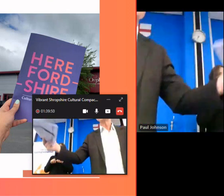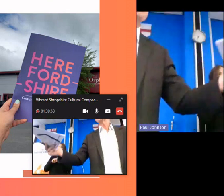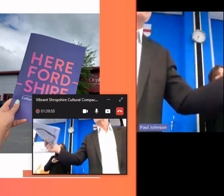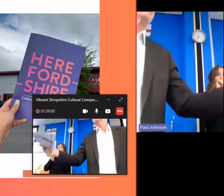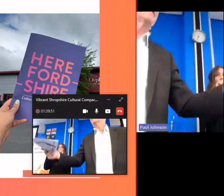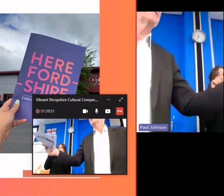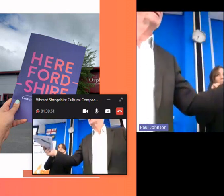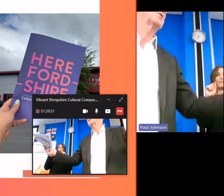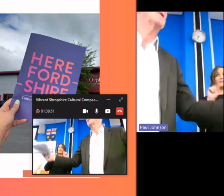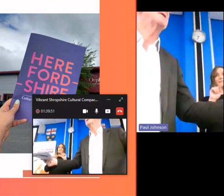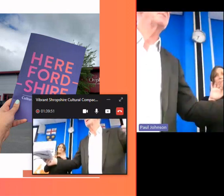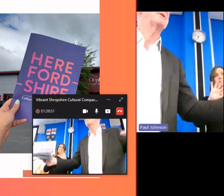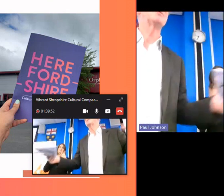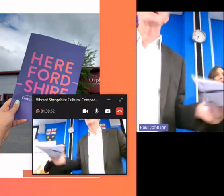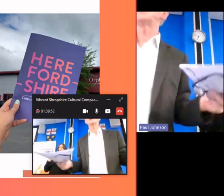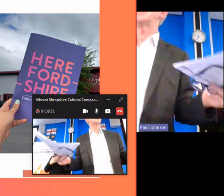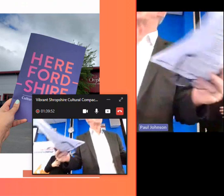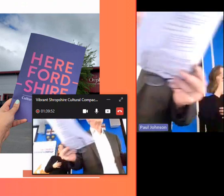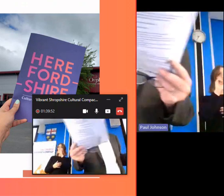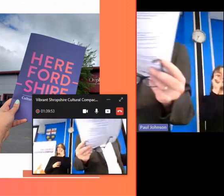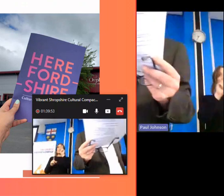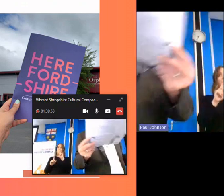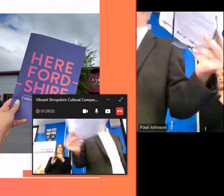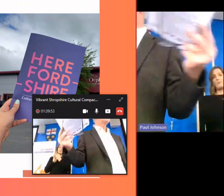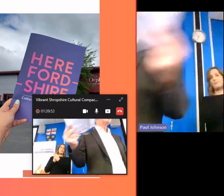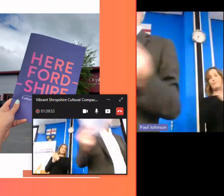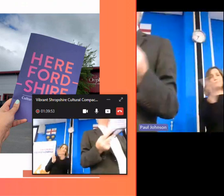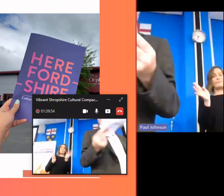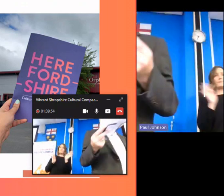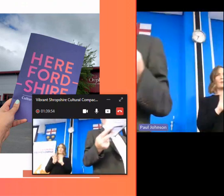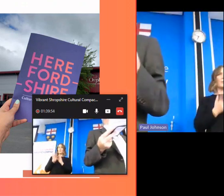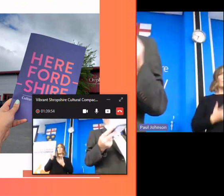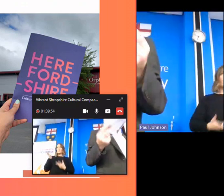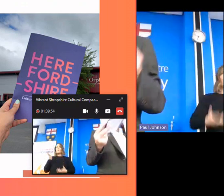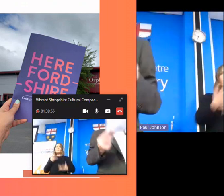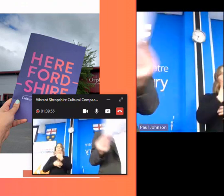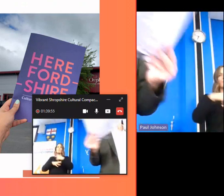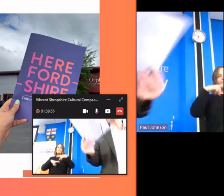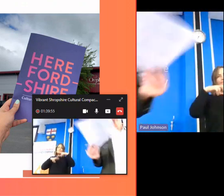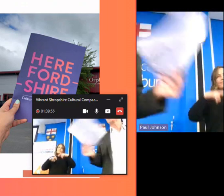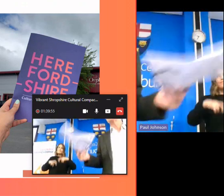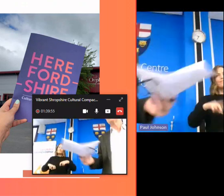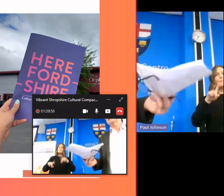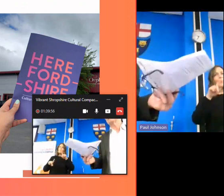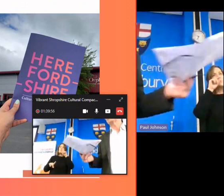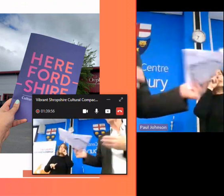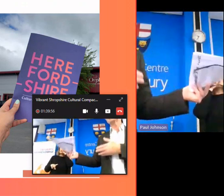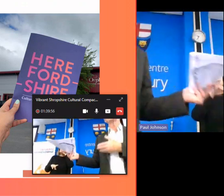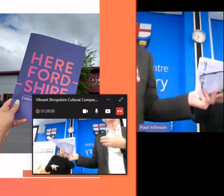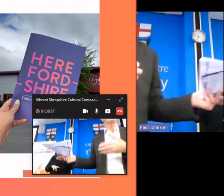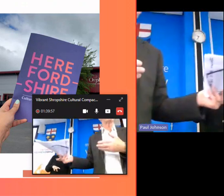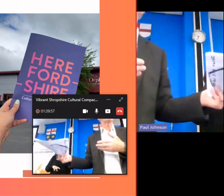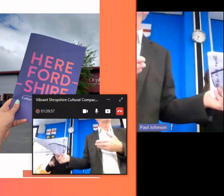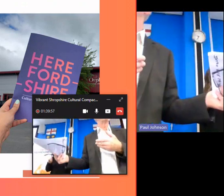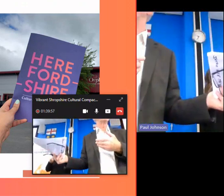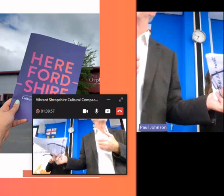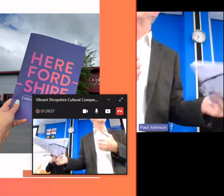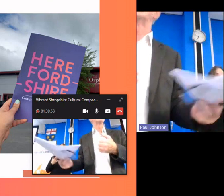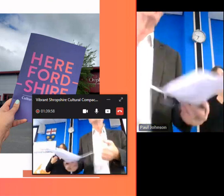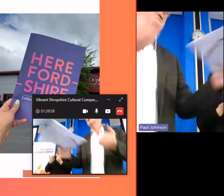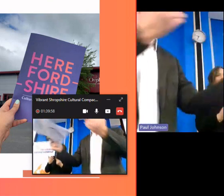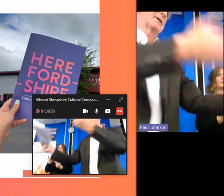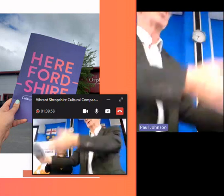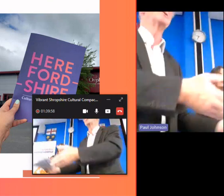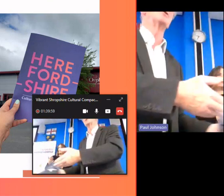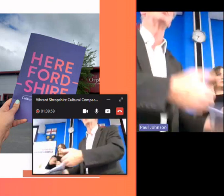10 15 20 people around the table to really explore what the potential might be for certain art forms